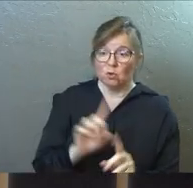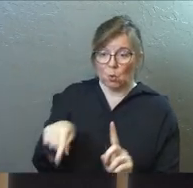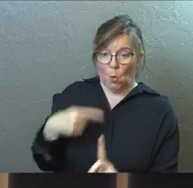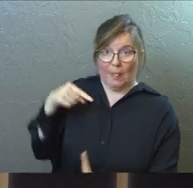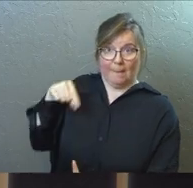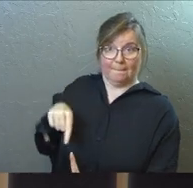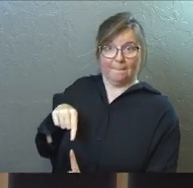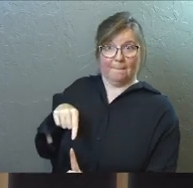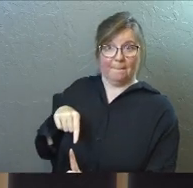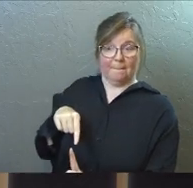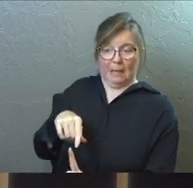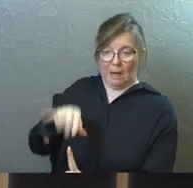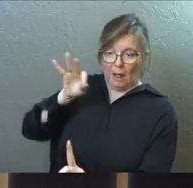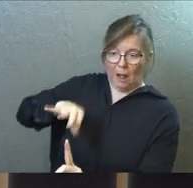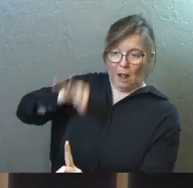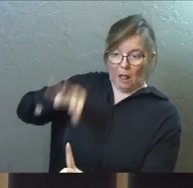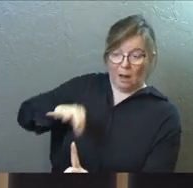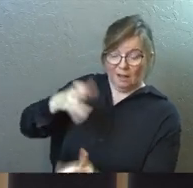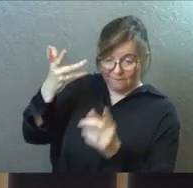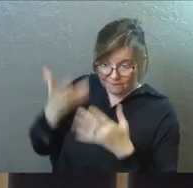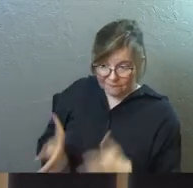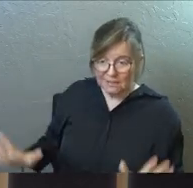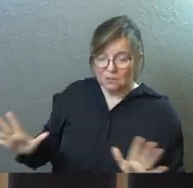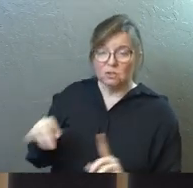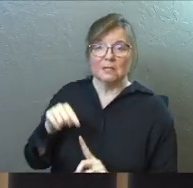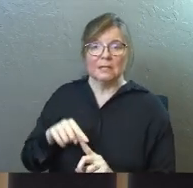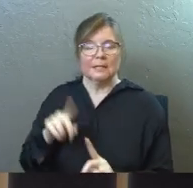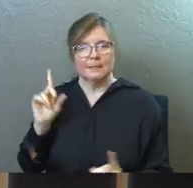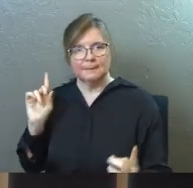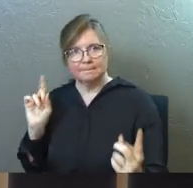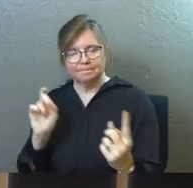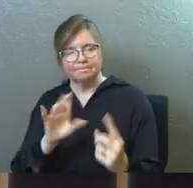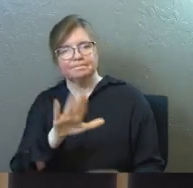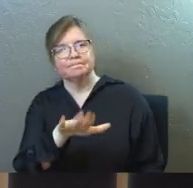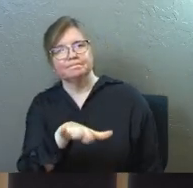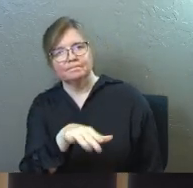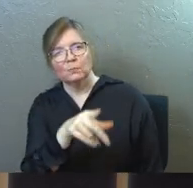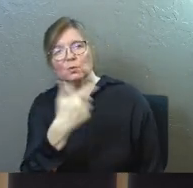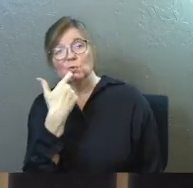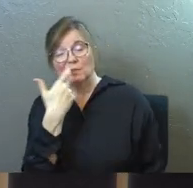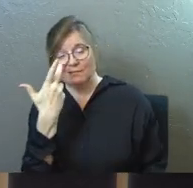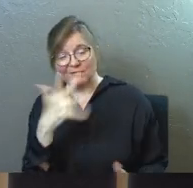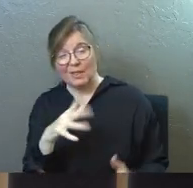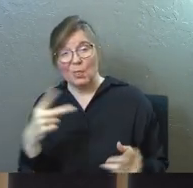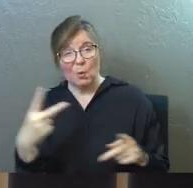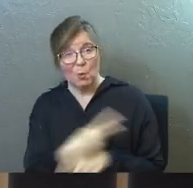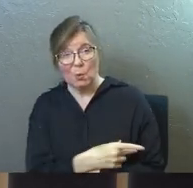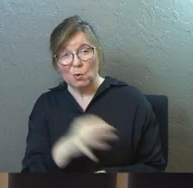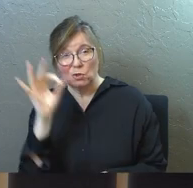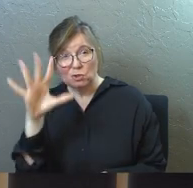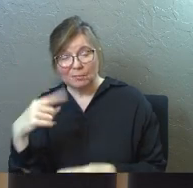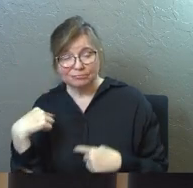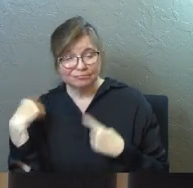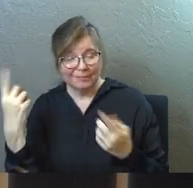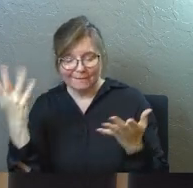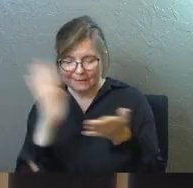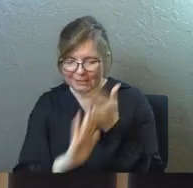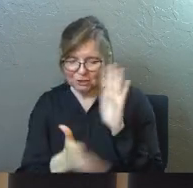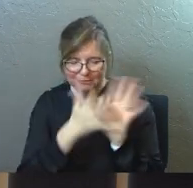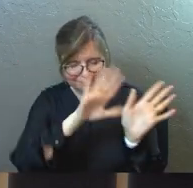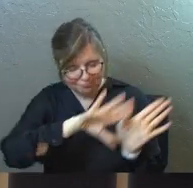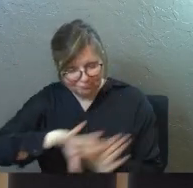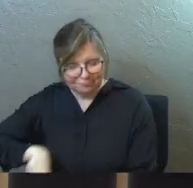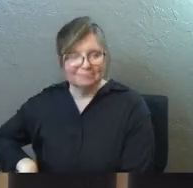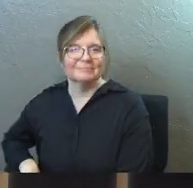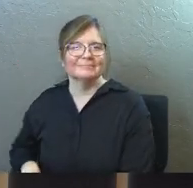just him. And once it was all done, he walked up to me and he's like, you just preached the worst sermon of your life. Now it's over.